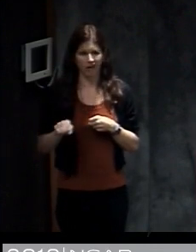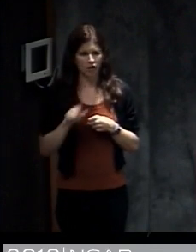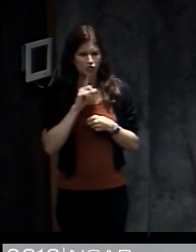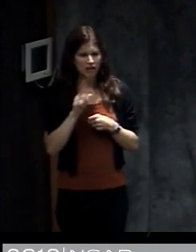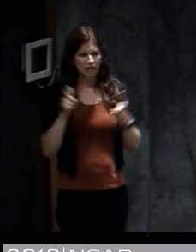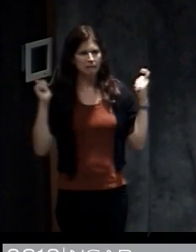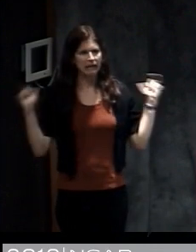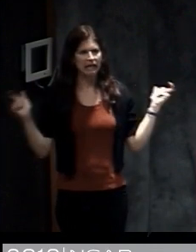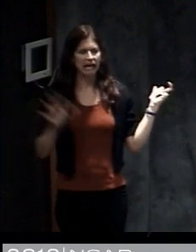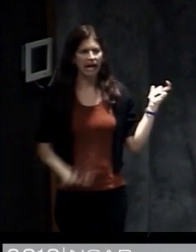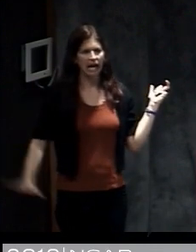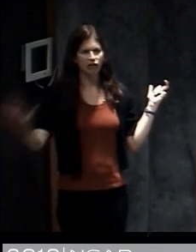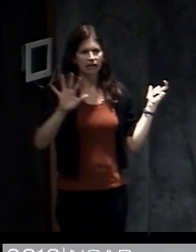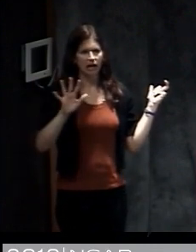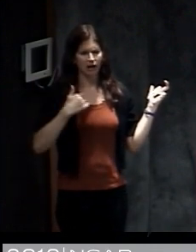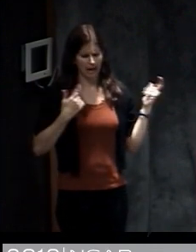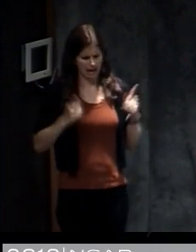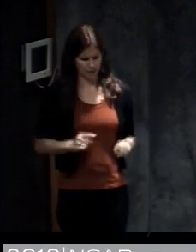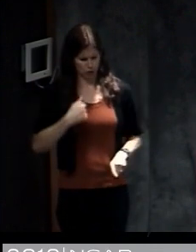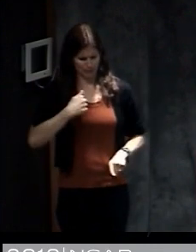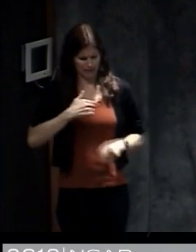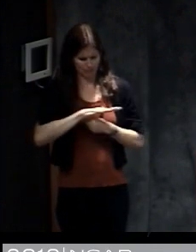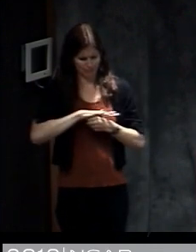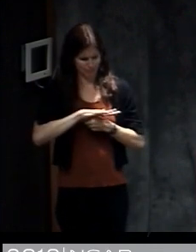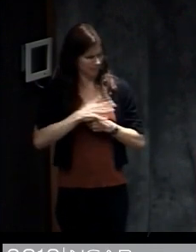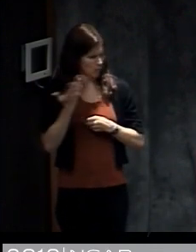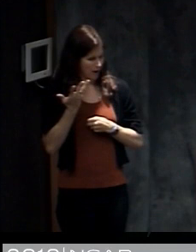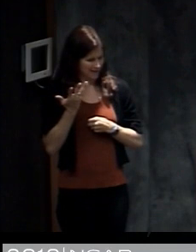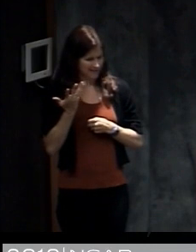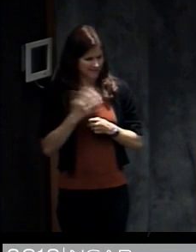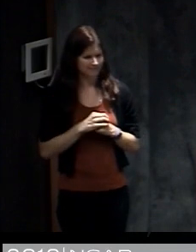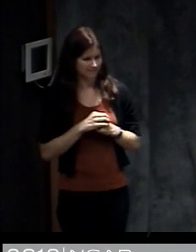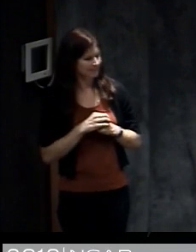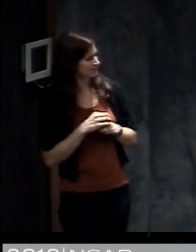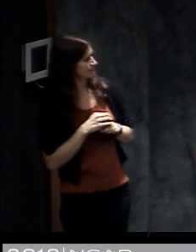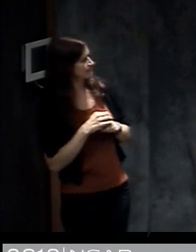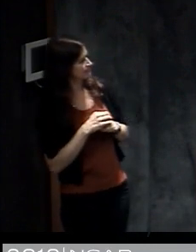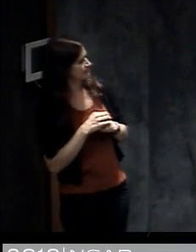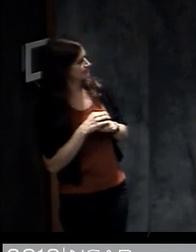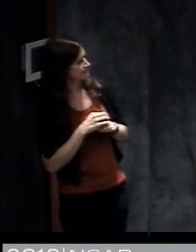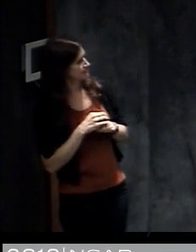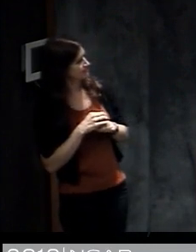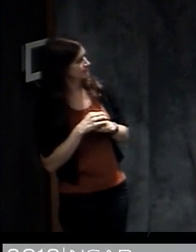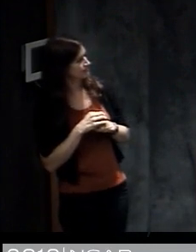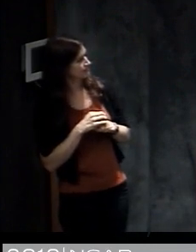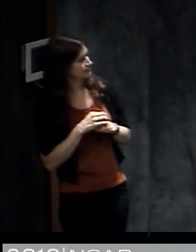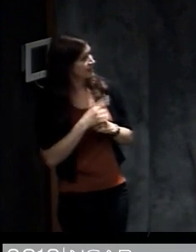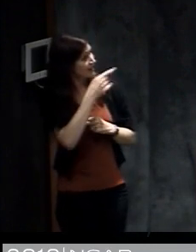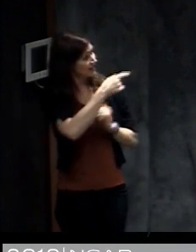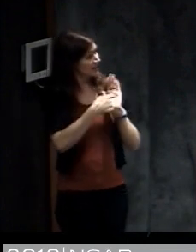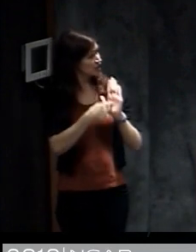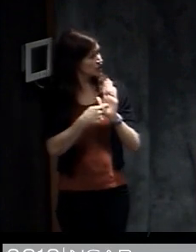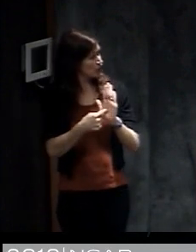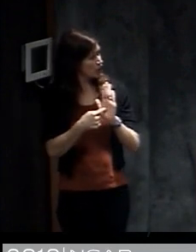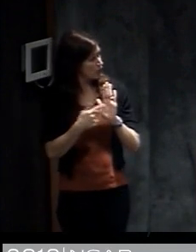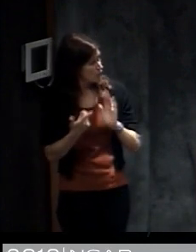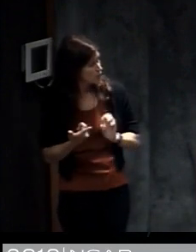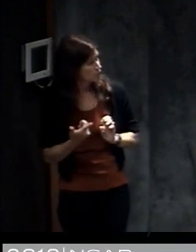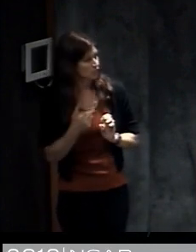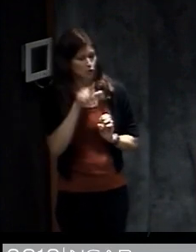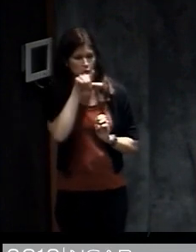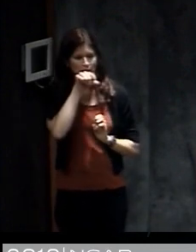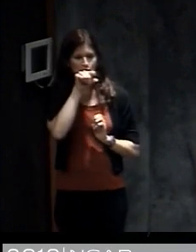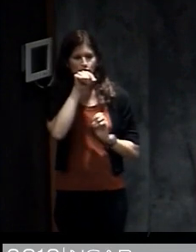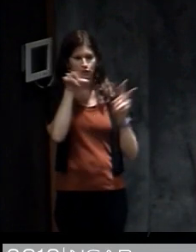a large geographical area because that's sort of the state of art of forecasting these specific kinds of hazards. And this shows an example from our Twitter data here on the